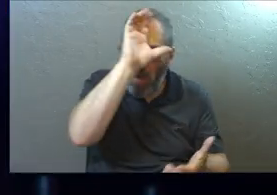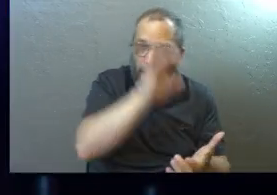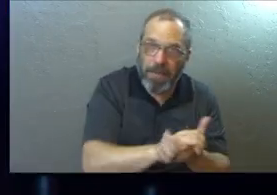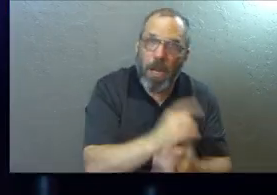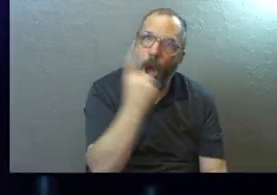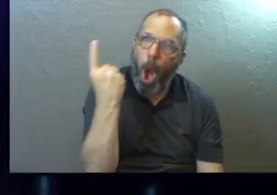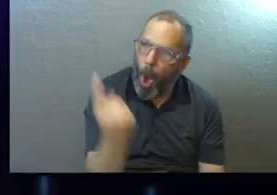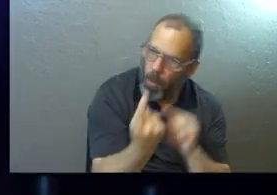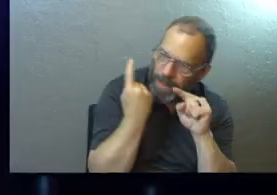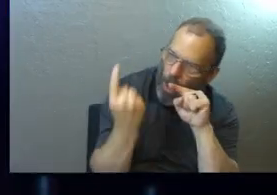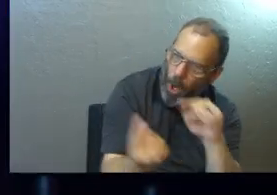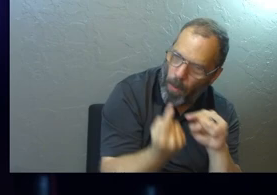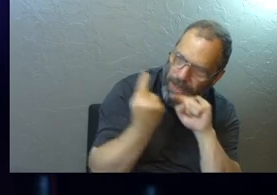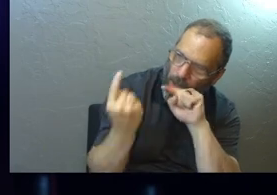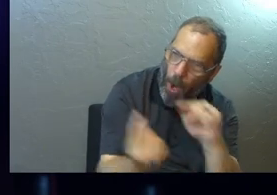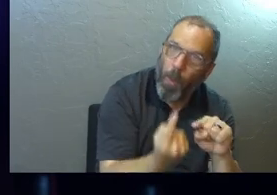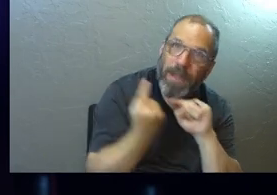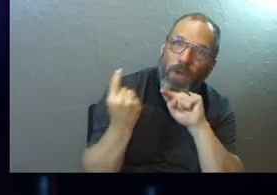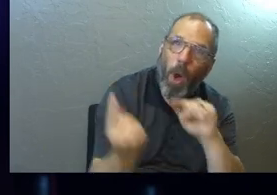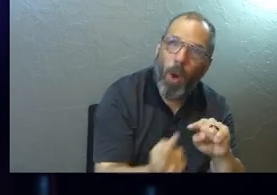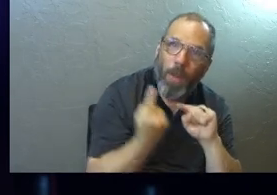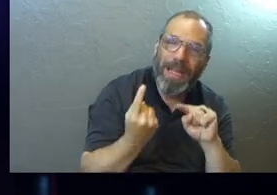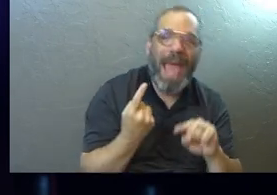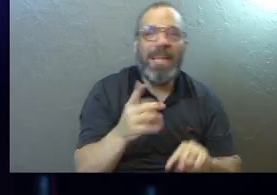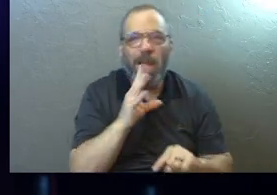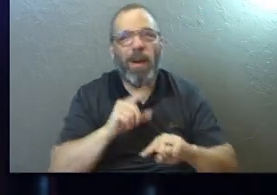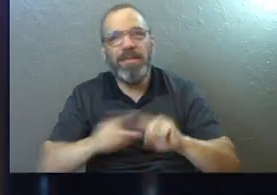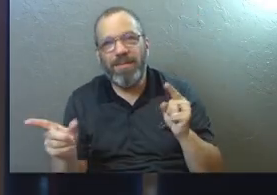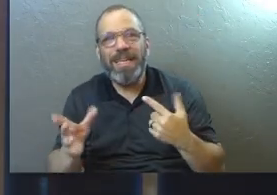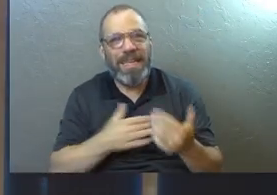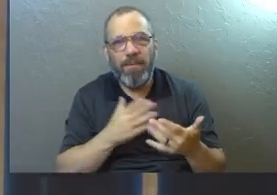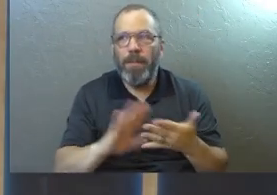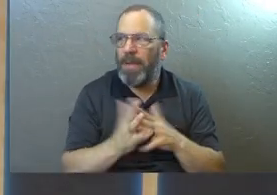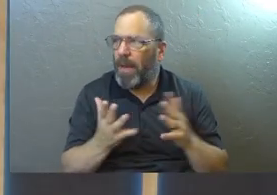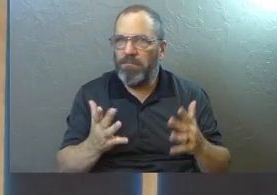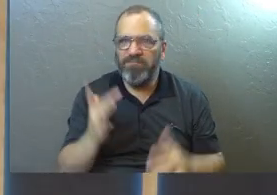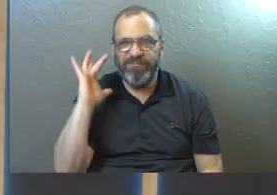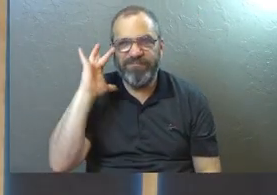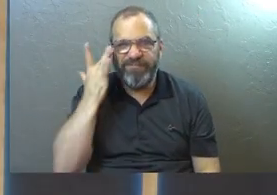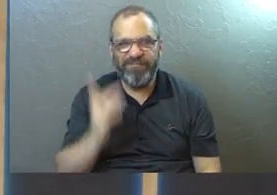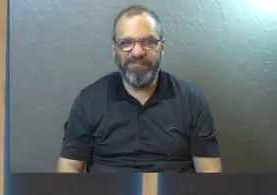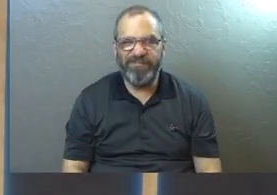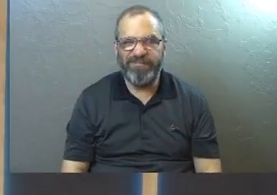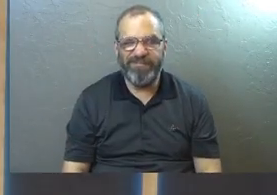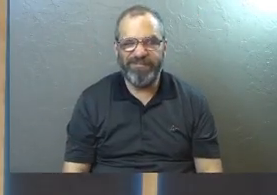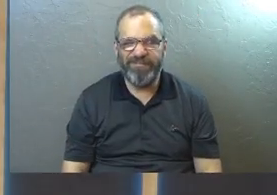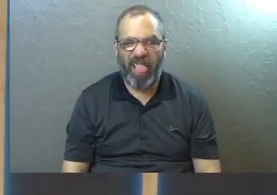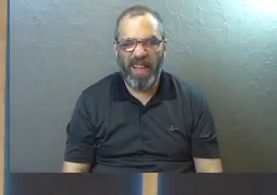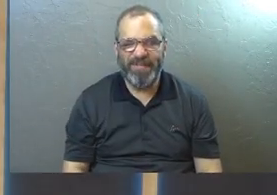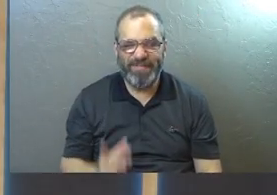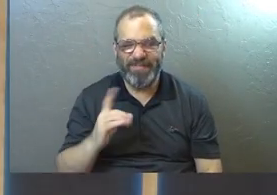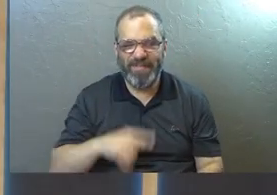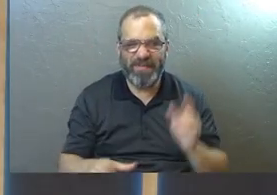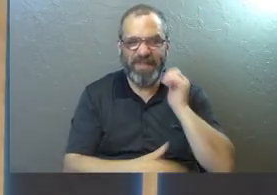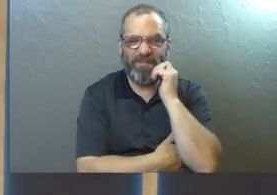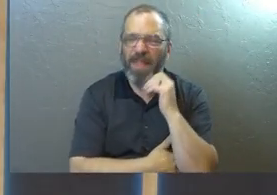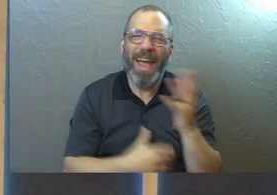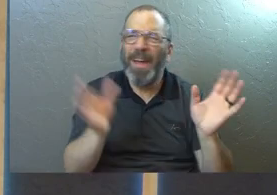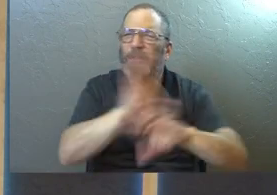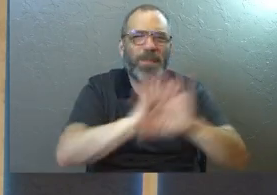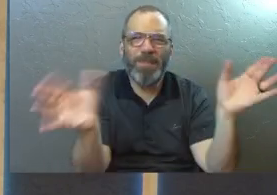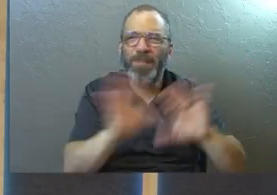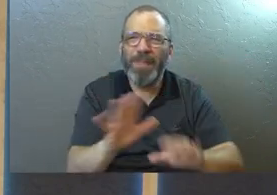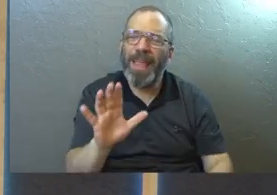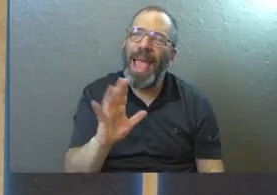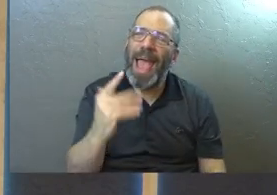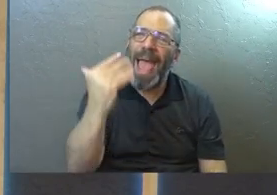want to be with them. He even talked about our differences. And sometimes our differences can like annoy us just a bit. And he said, why don't